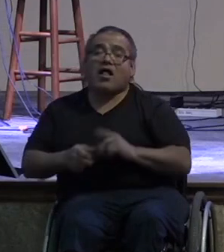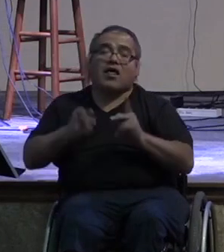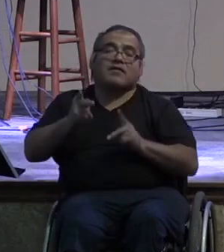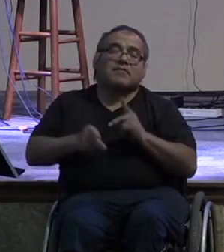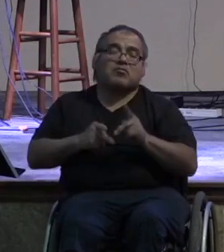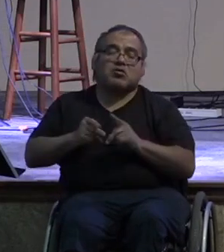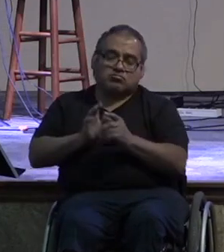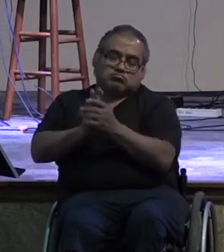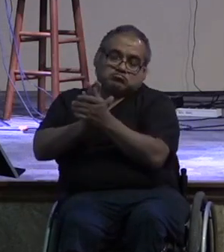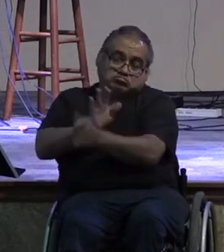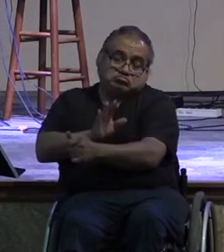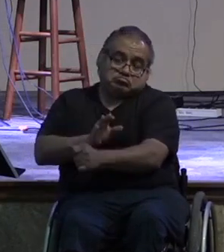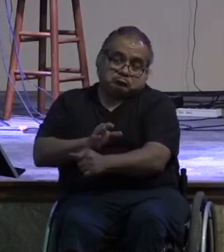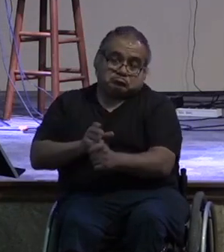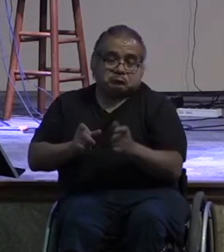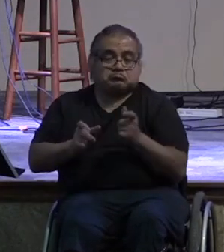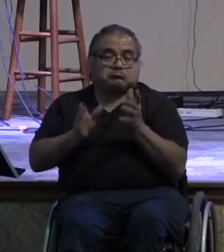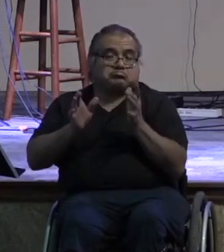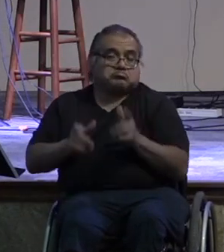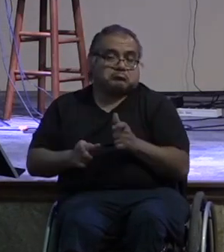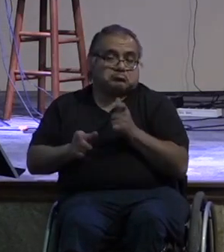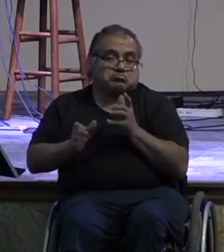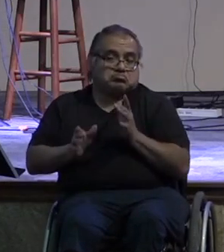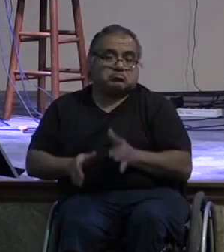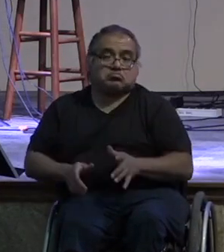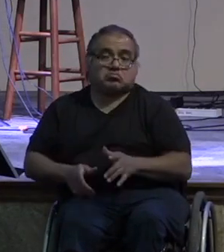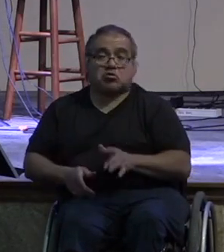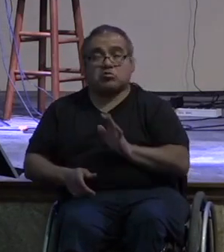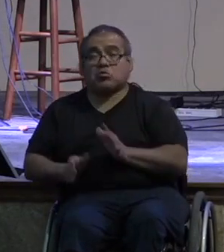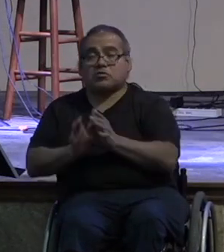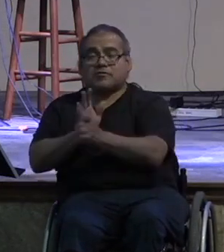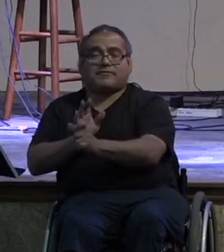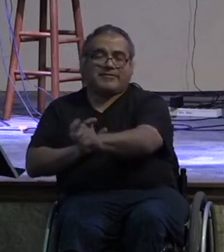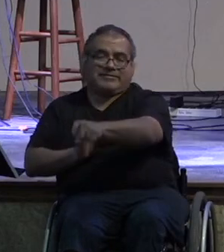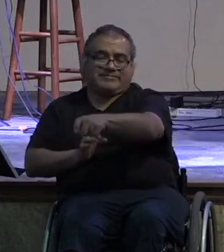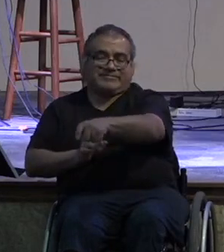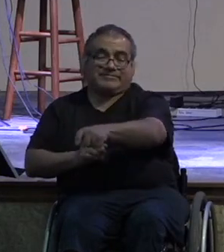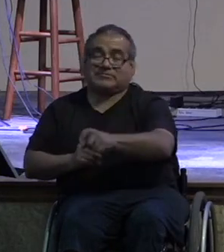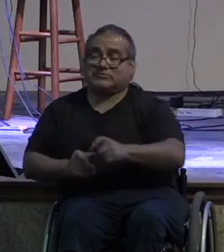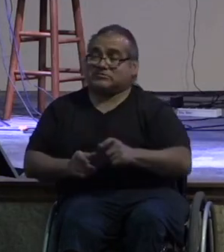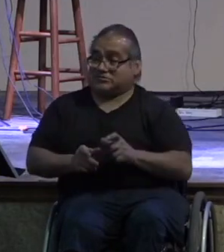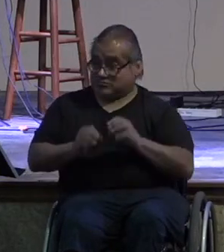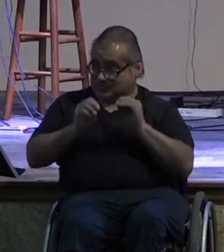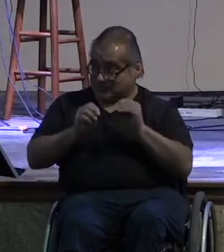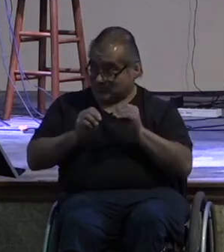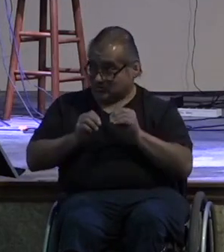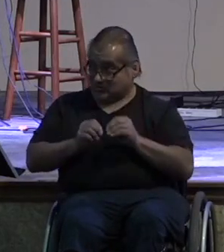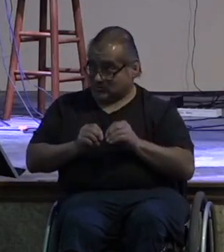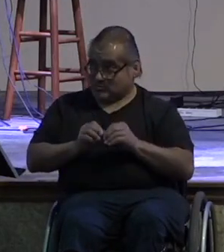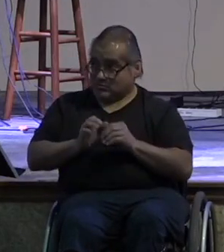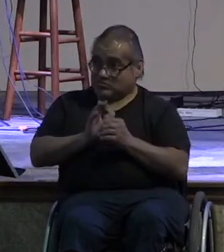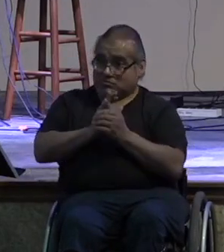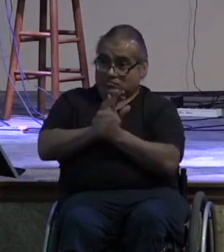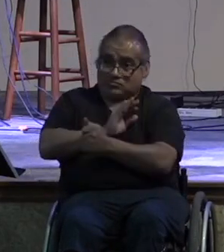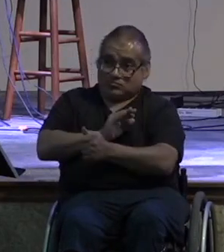church that aren't so if you're a skilled administrator your skills are needed you may be a skilled teacher there are a lot of people